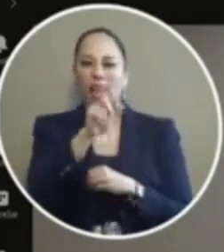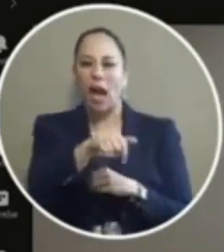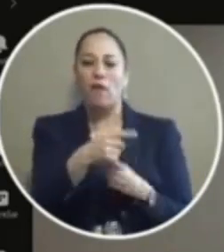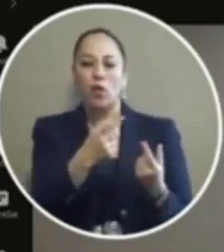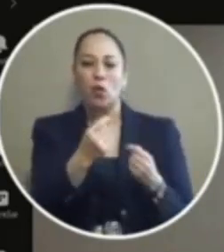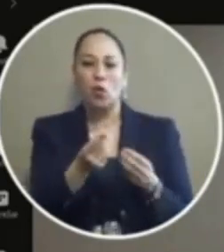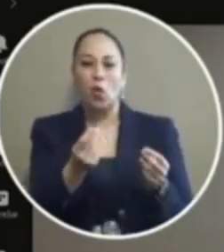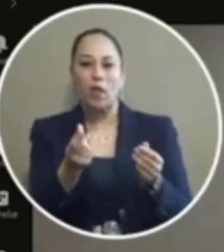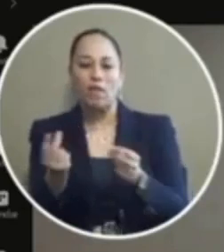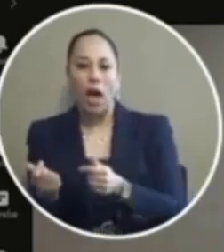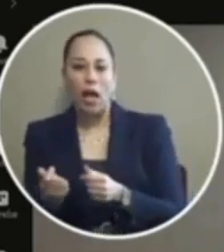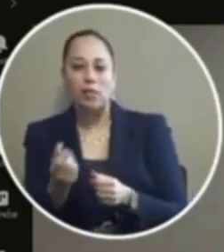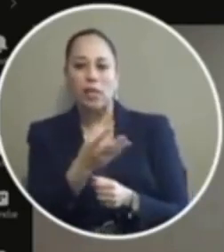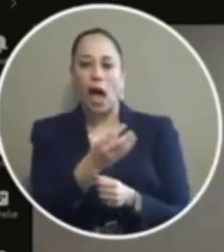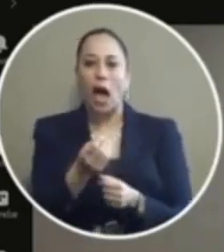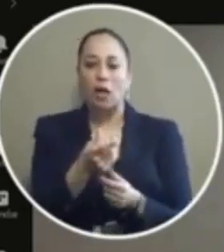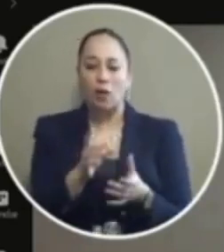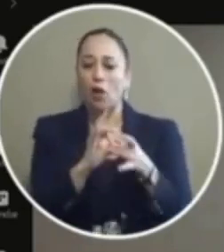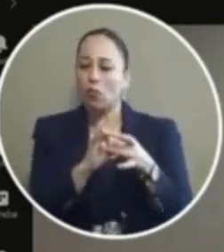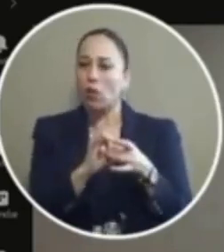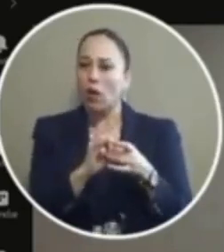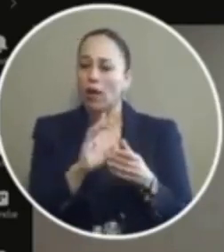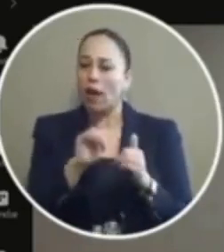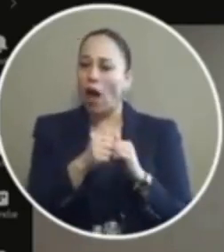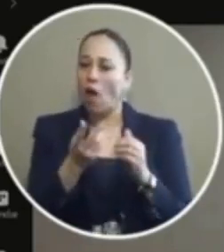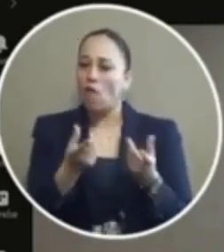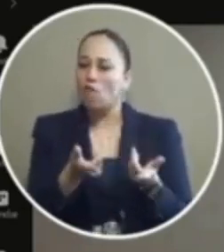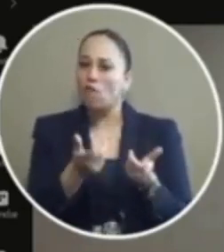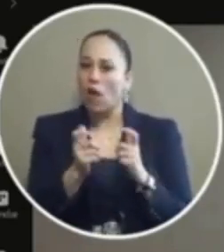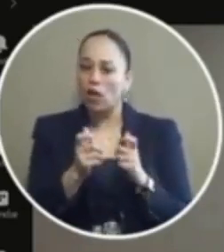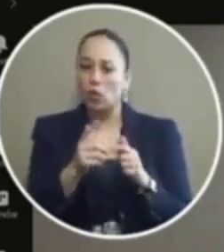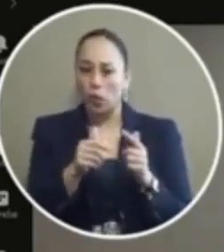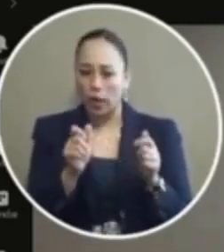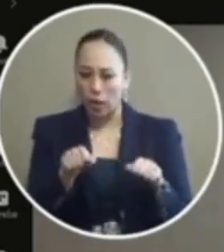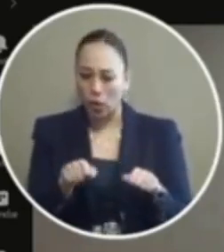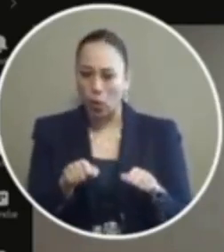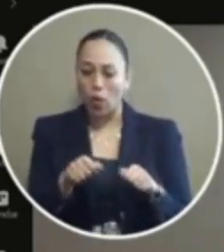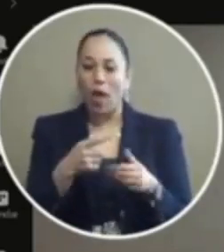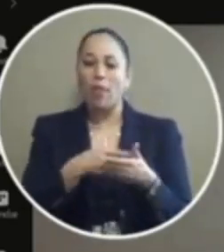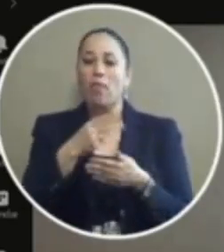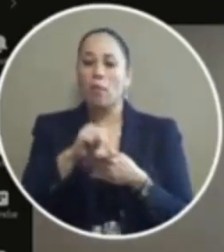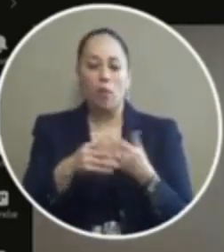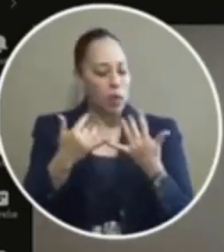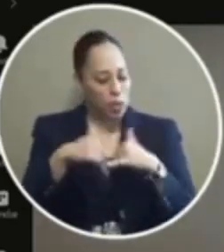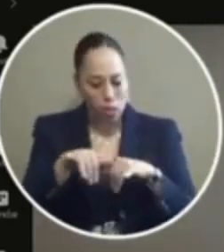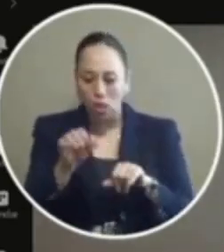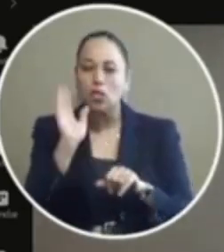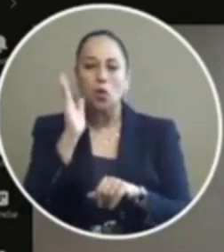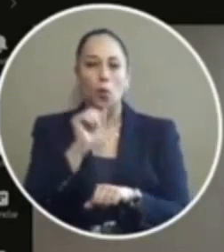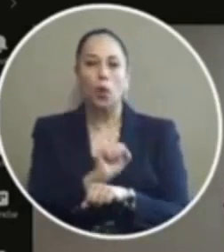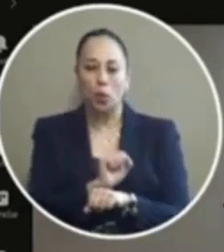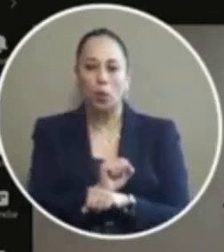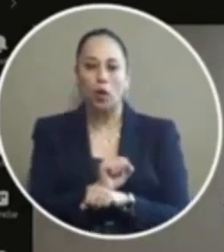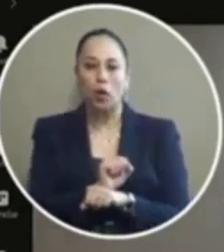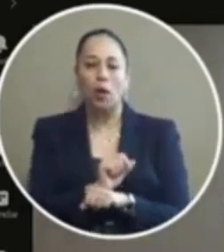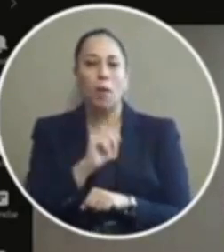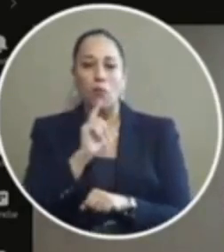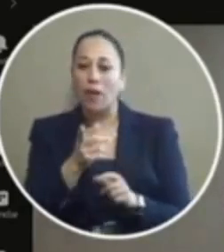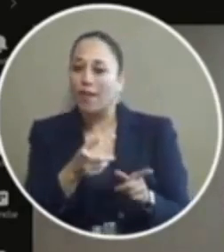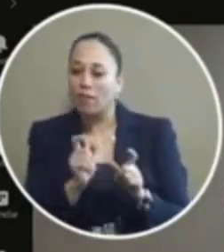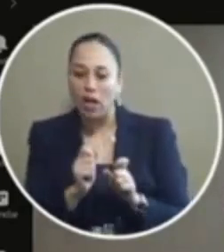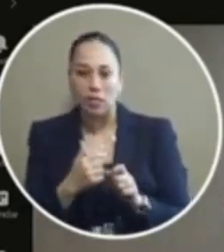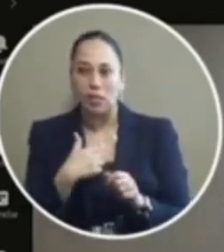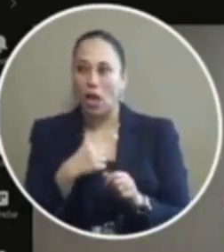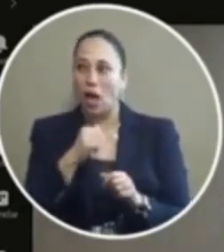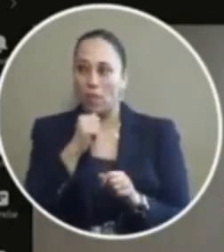and how quickly they'll have to do it but regardless of how quickly they do it or don't do it the program can still work so just real quick in